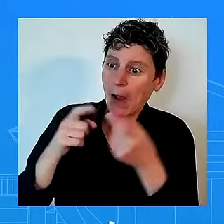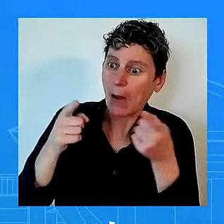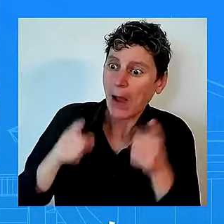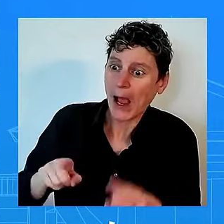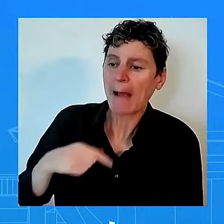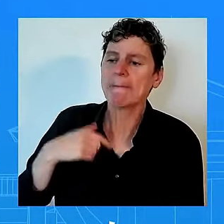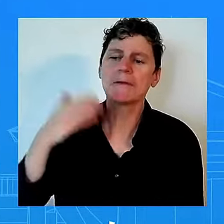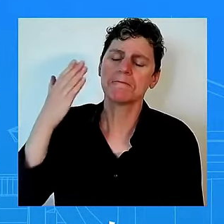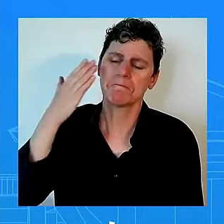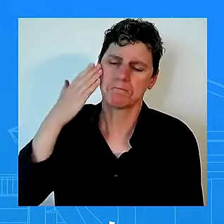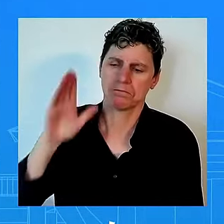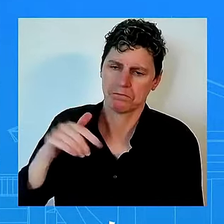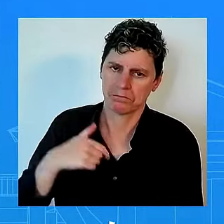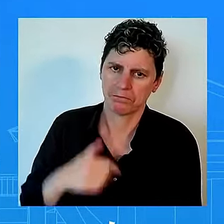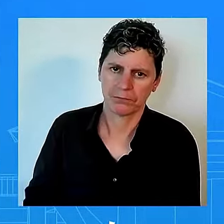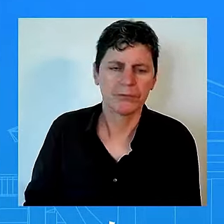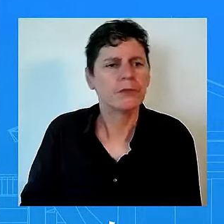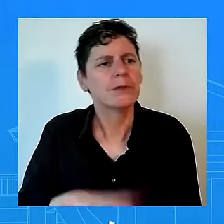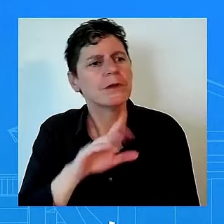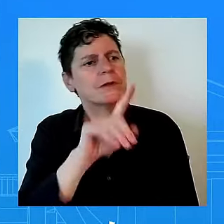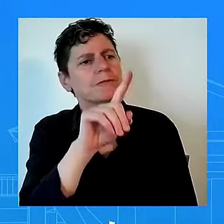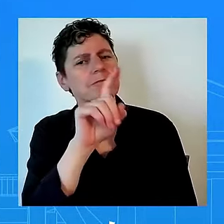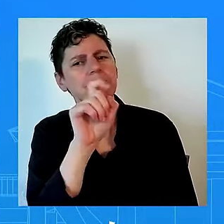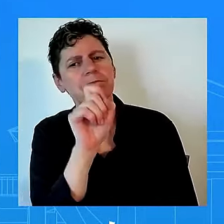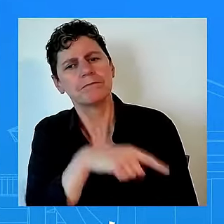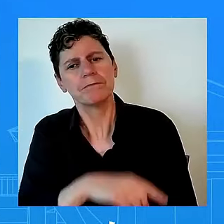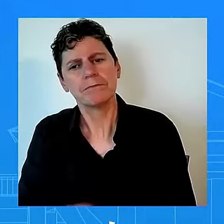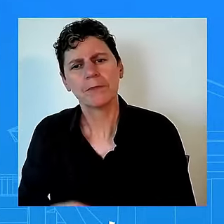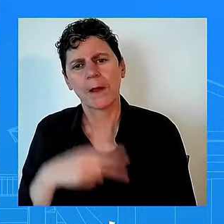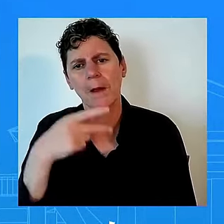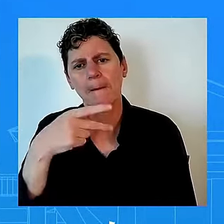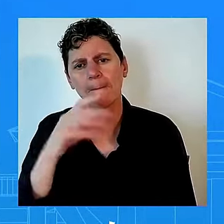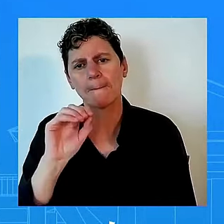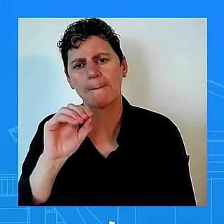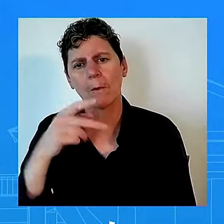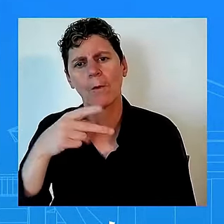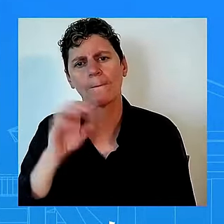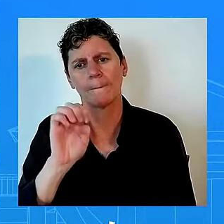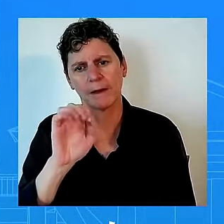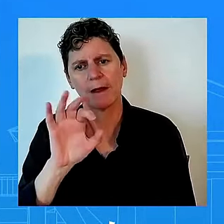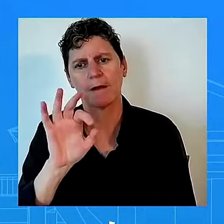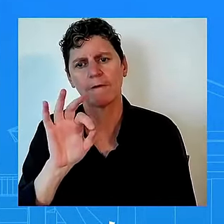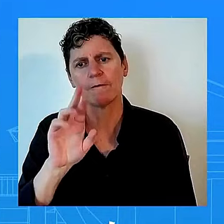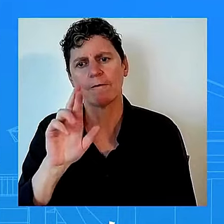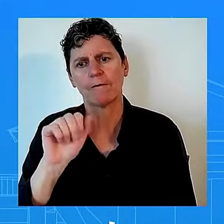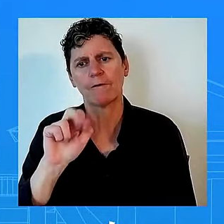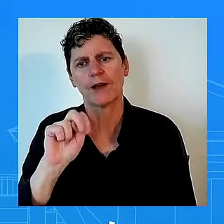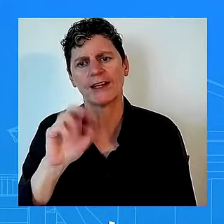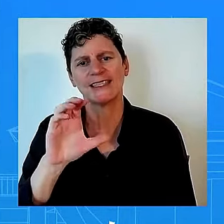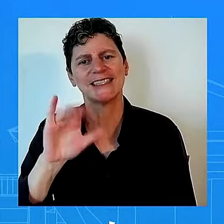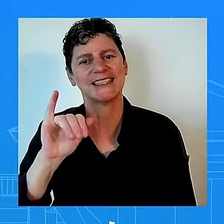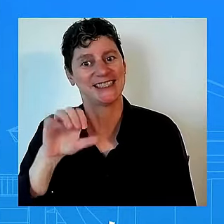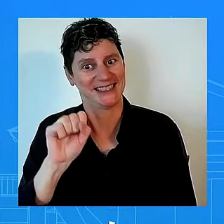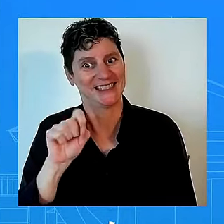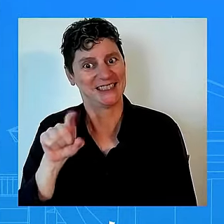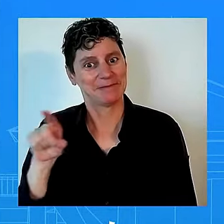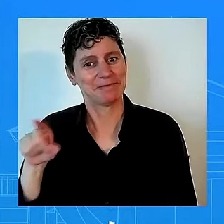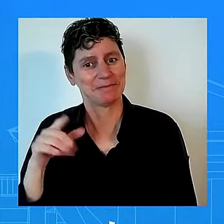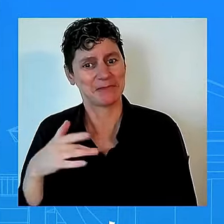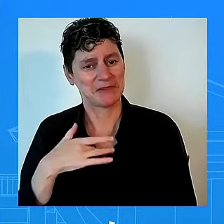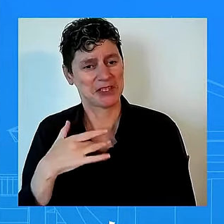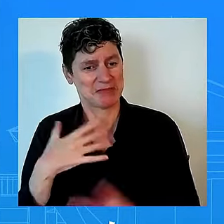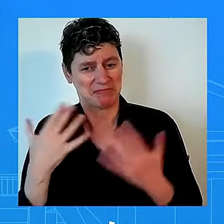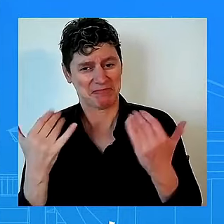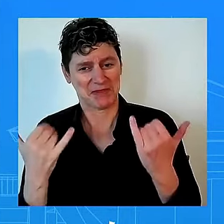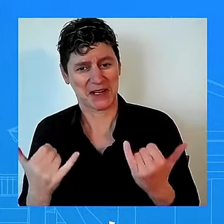today said about the upcoming presidential election that voters here have to choose the lesser of two evils he pointed to